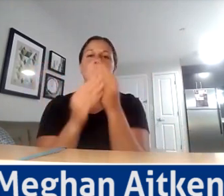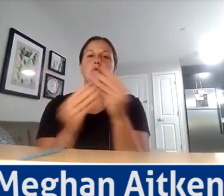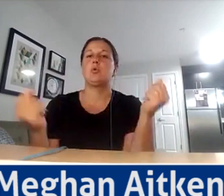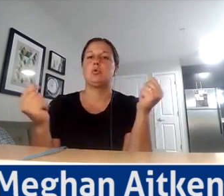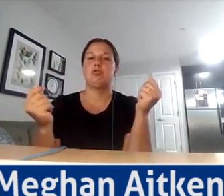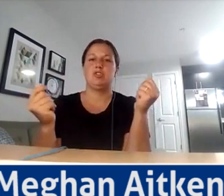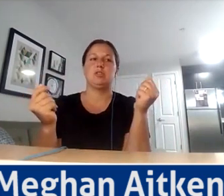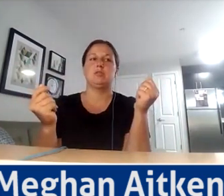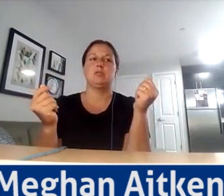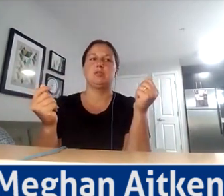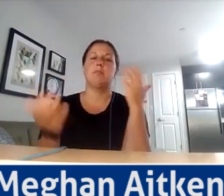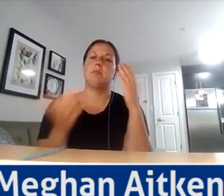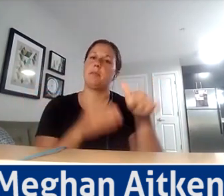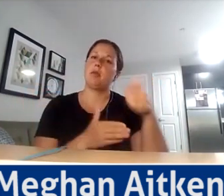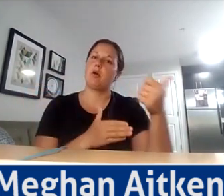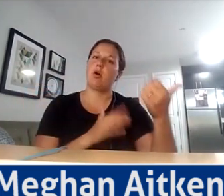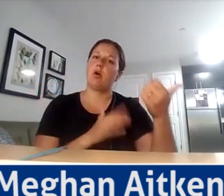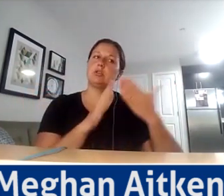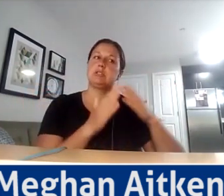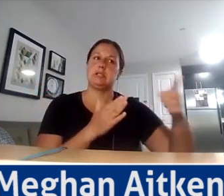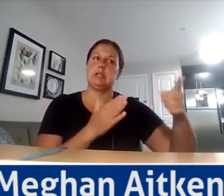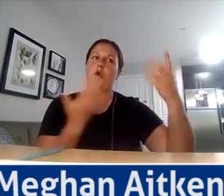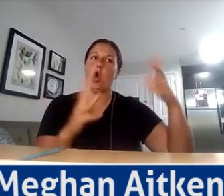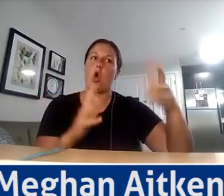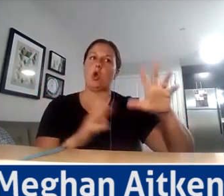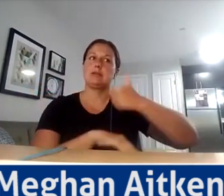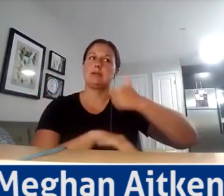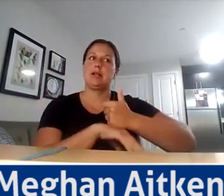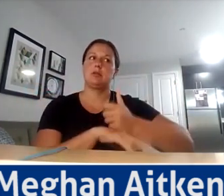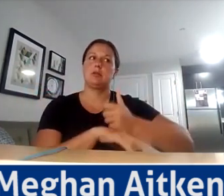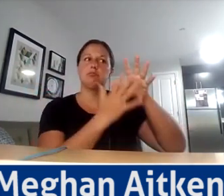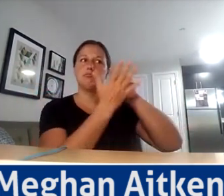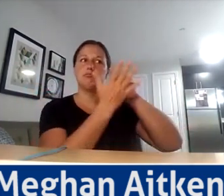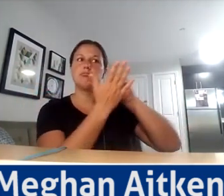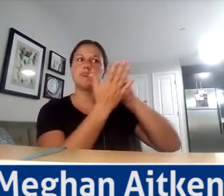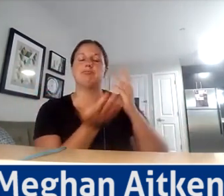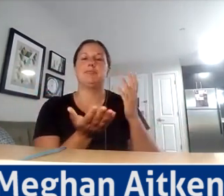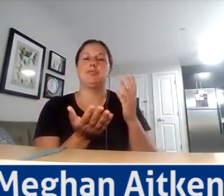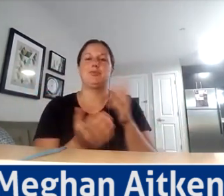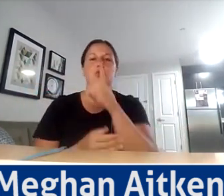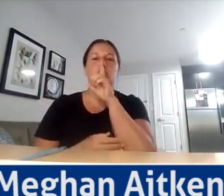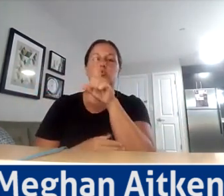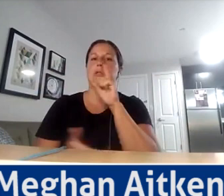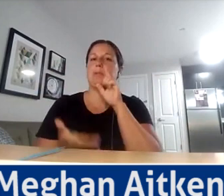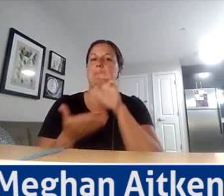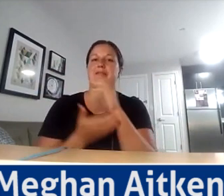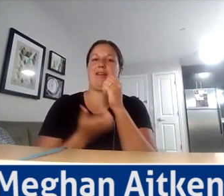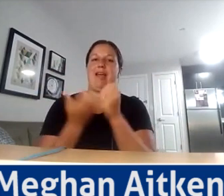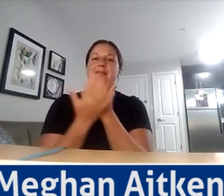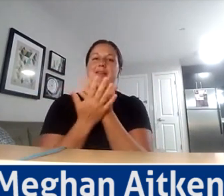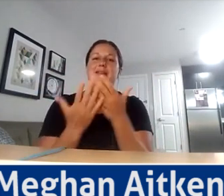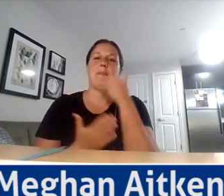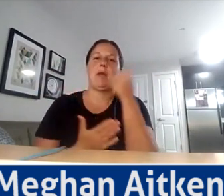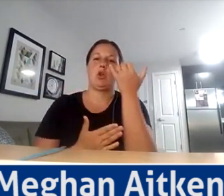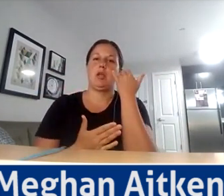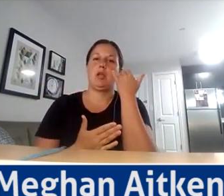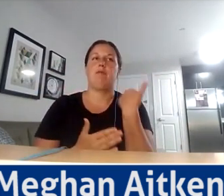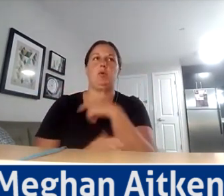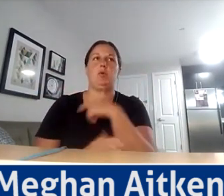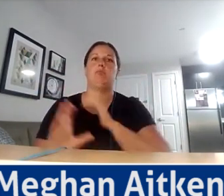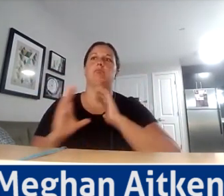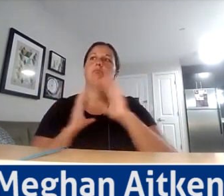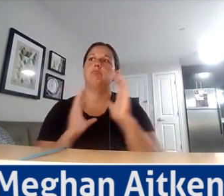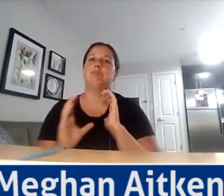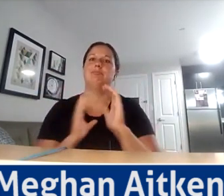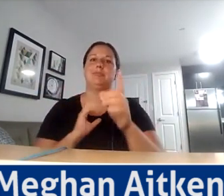other cities. So yeah, something I truly believe is that everything is better when we collaborate and we talk and we try to work